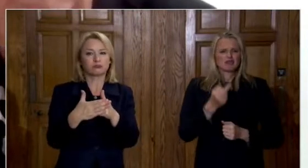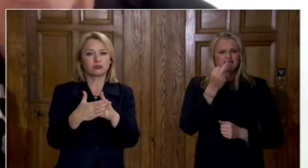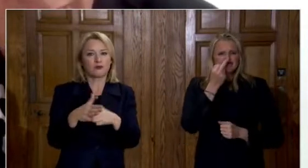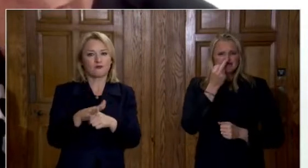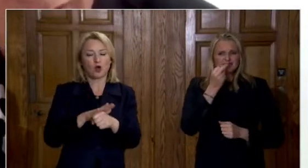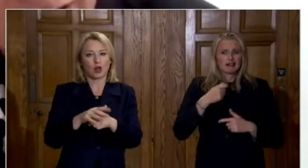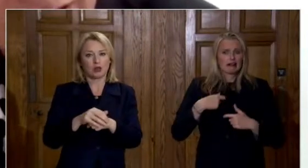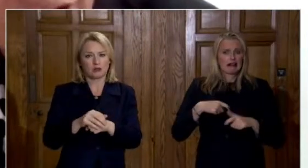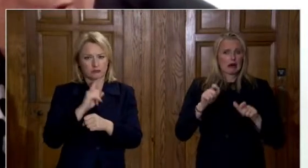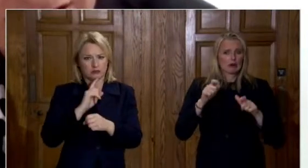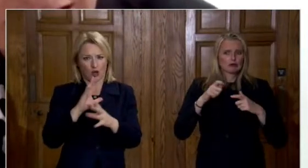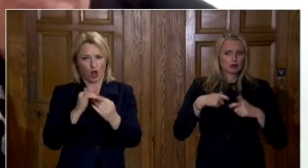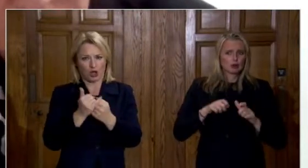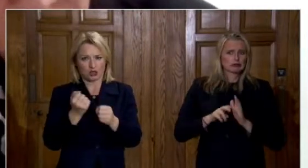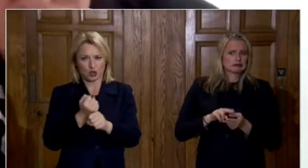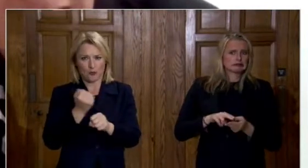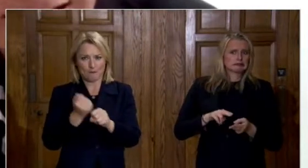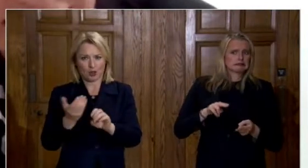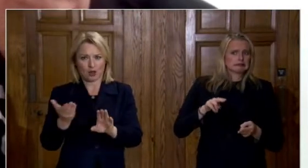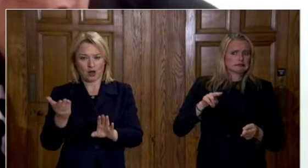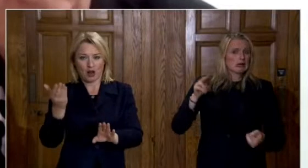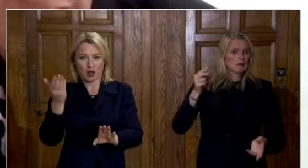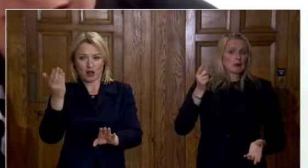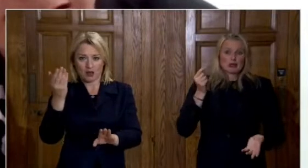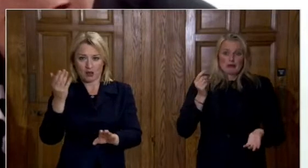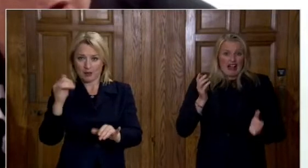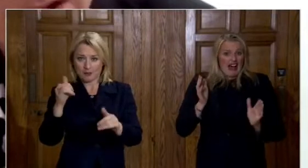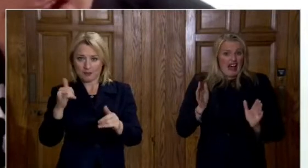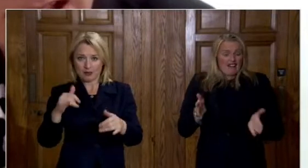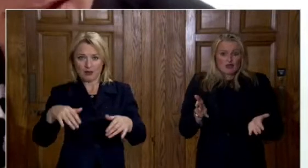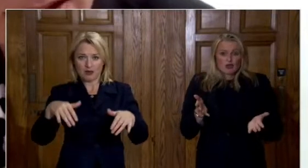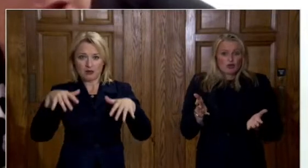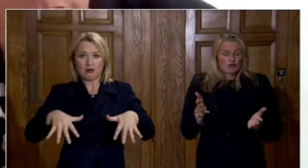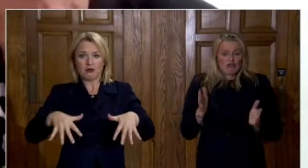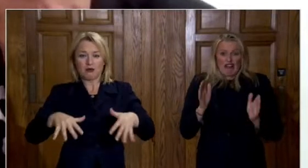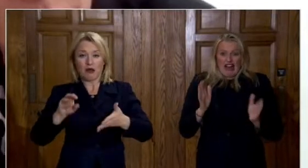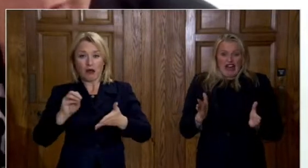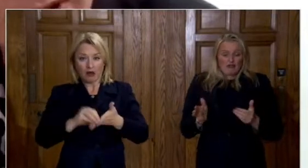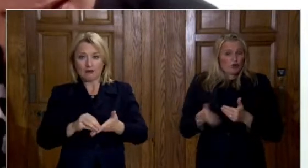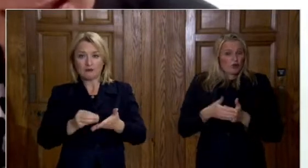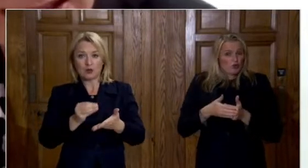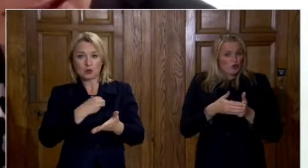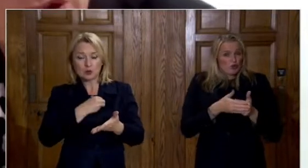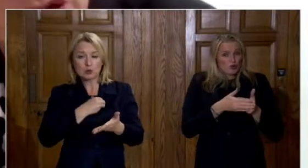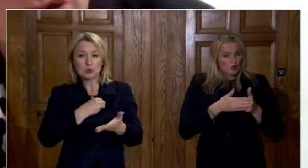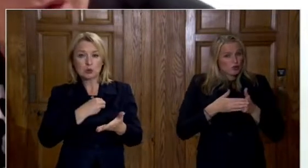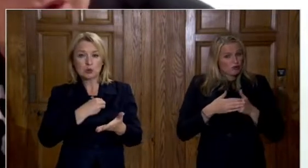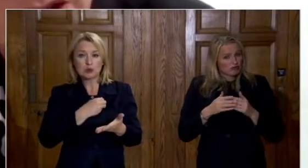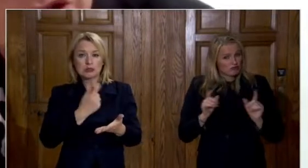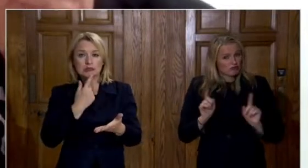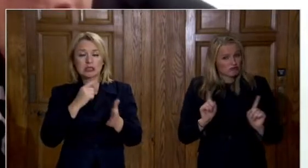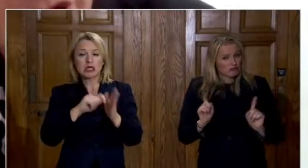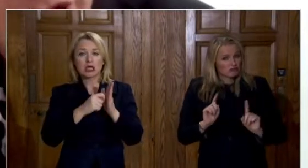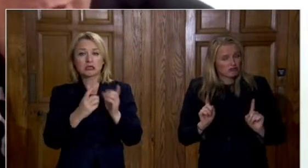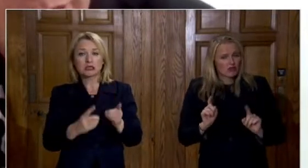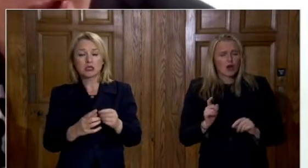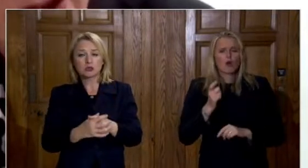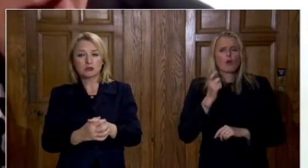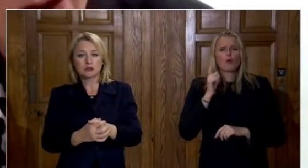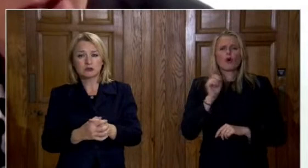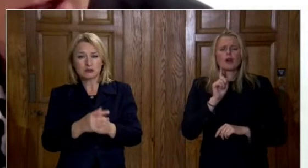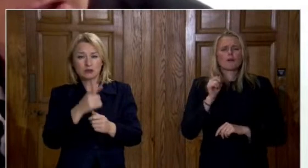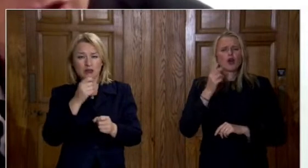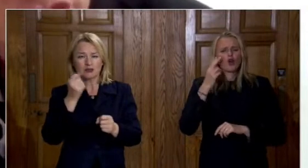it might be that that decision is taken out of your hands taken out of the executive's hands what about this idea of a circuit